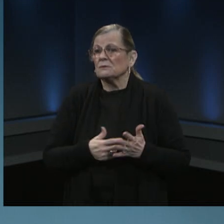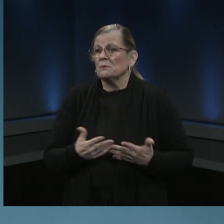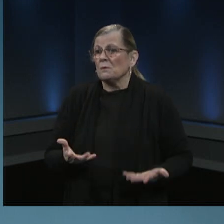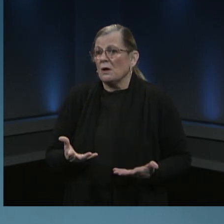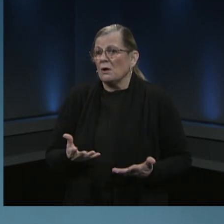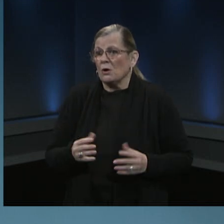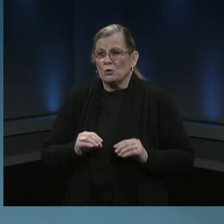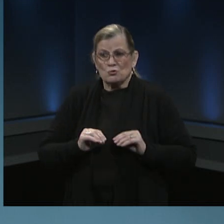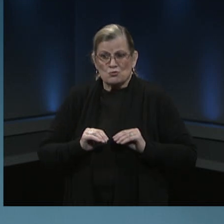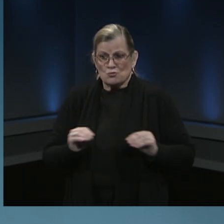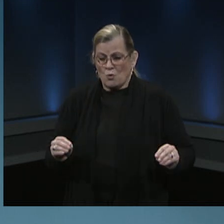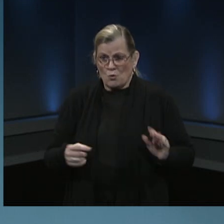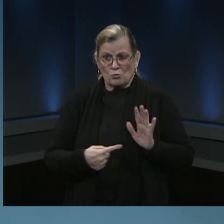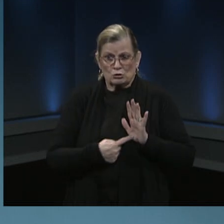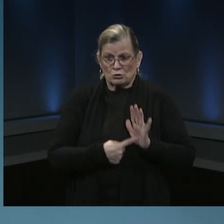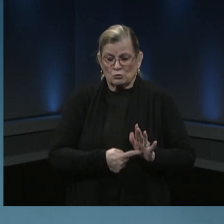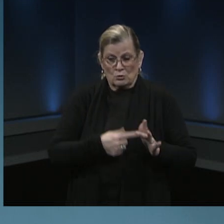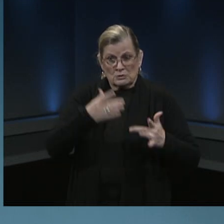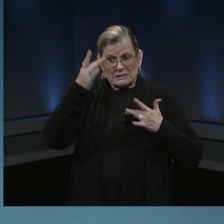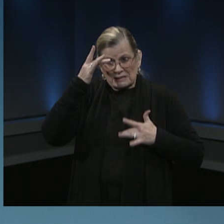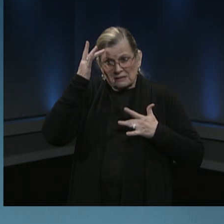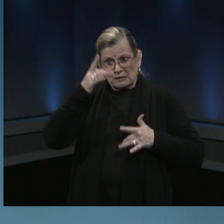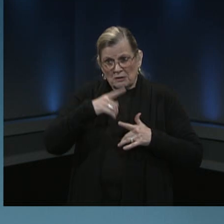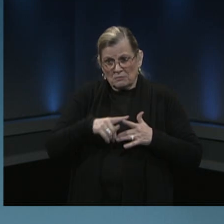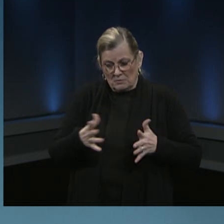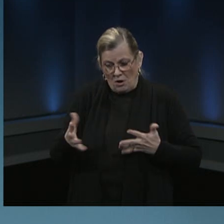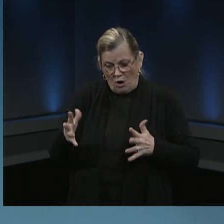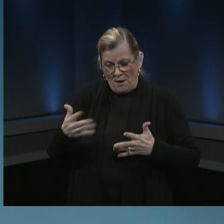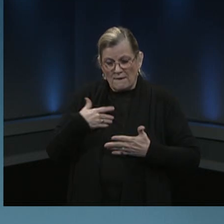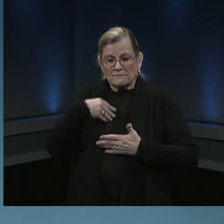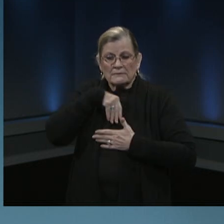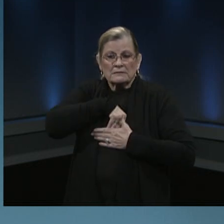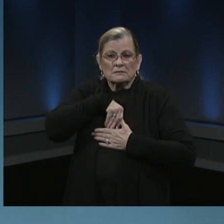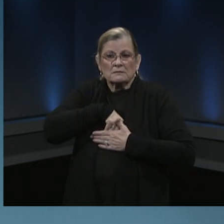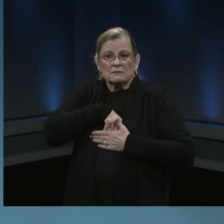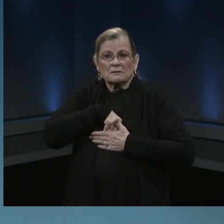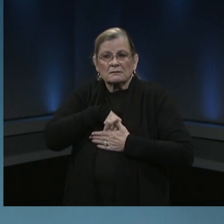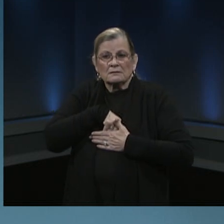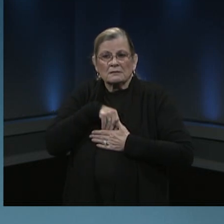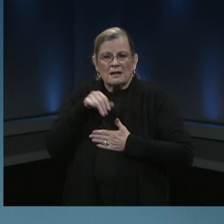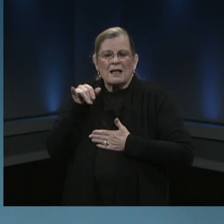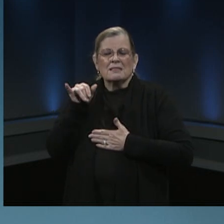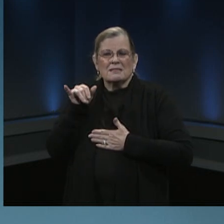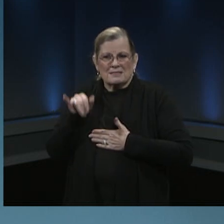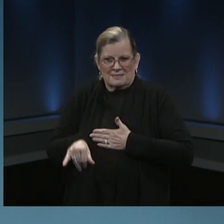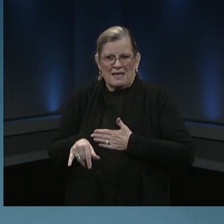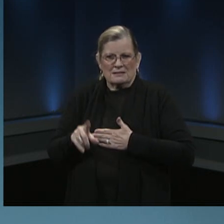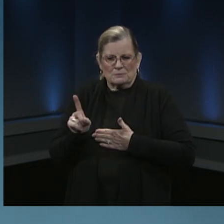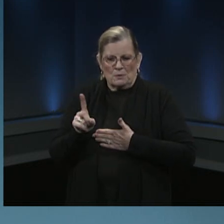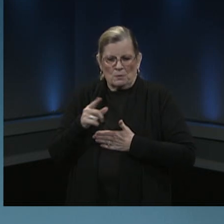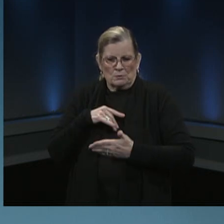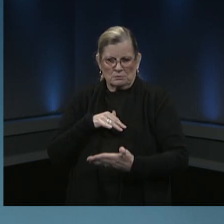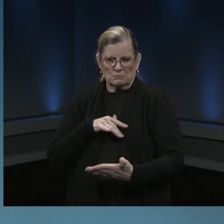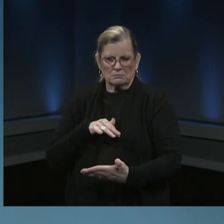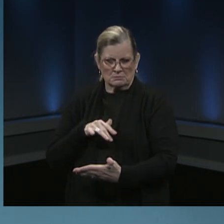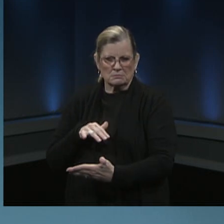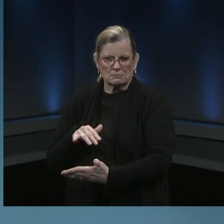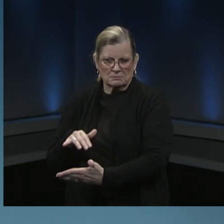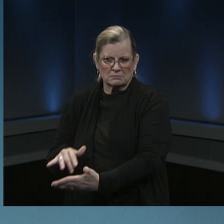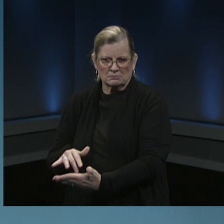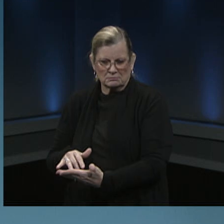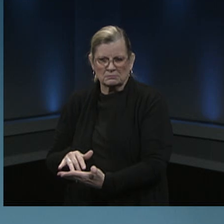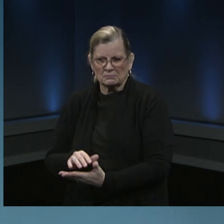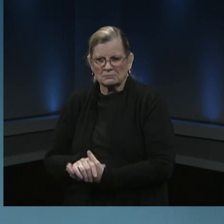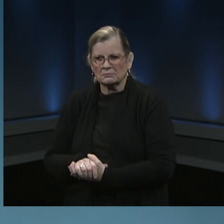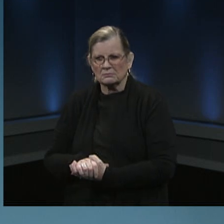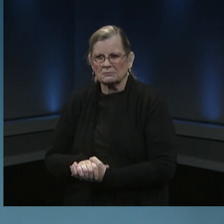and that's something that the companies and public health are currently studying because of this it is